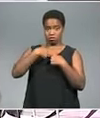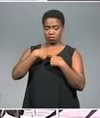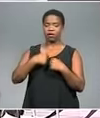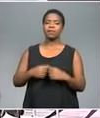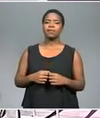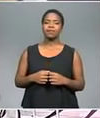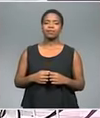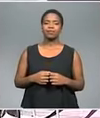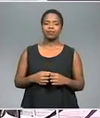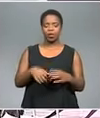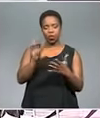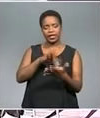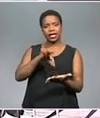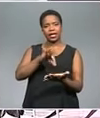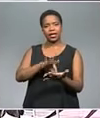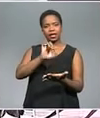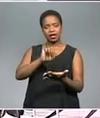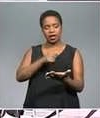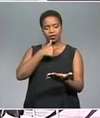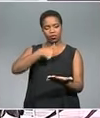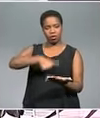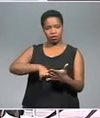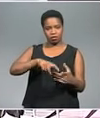letter of suspension.